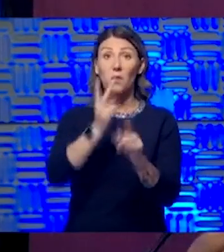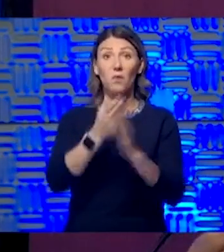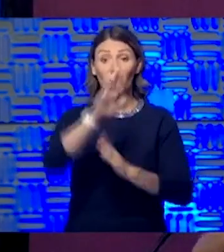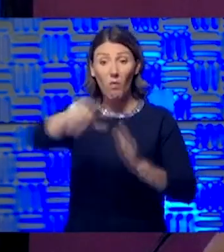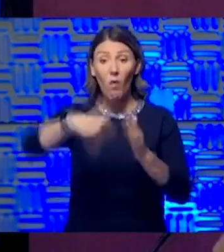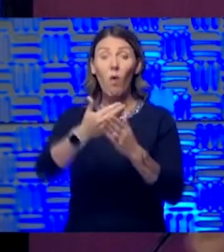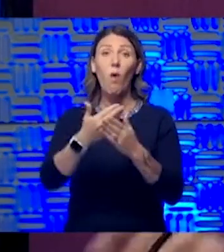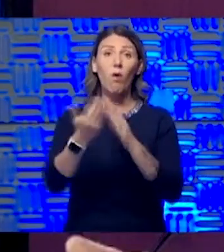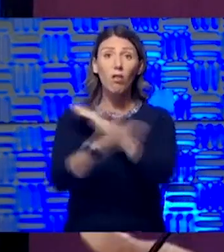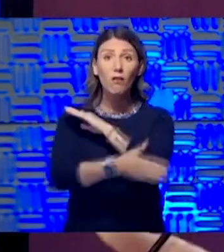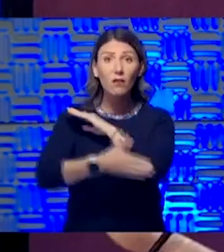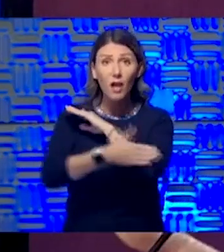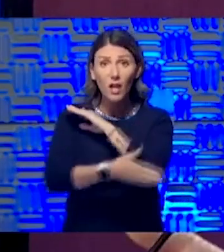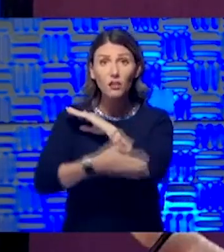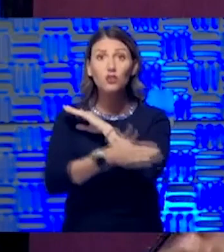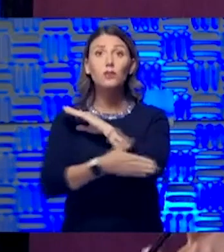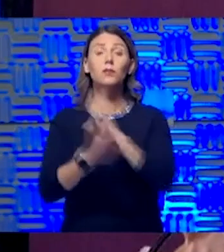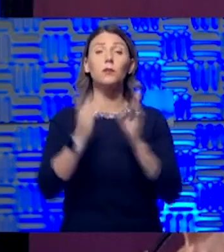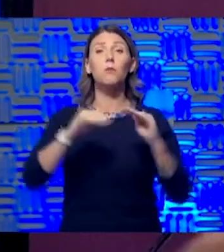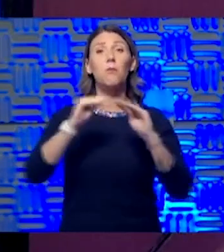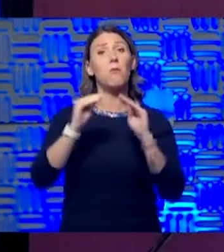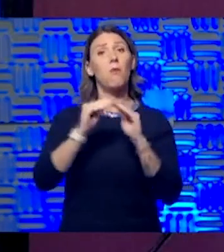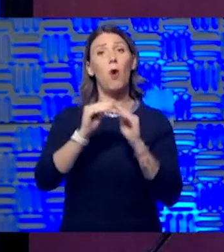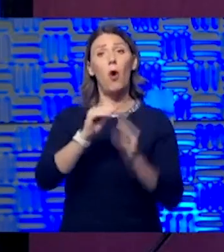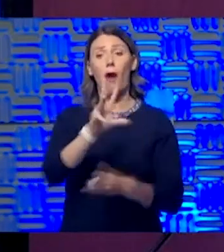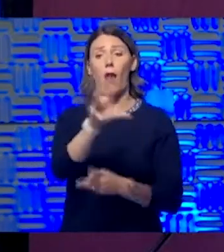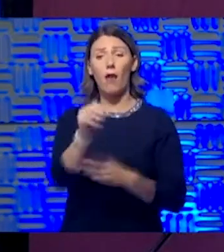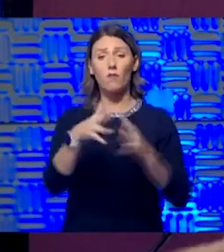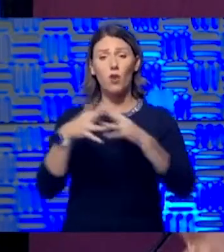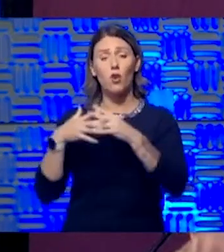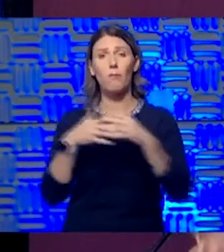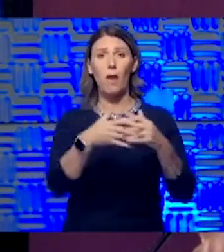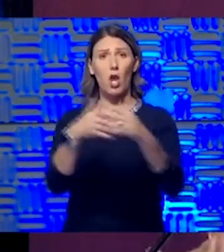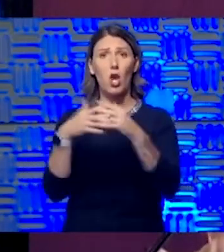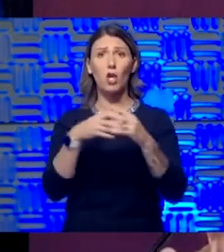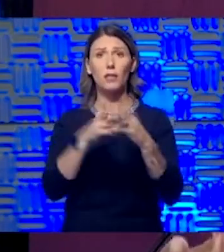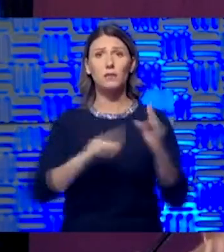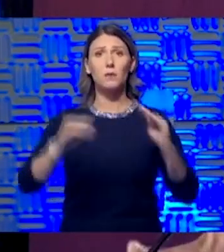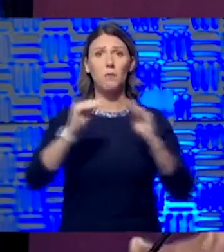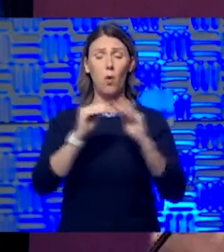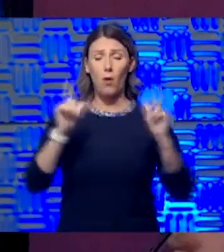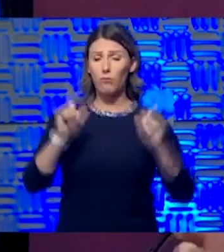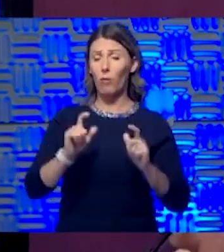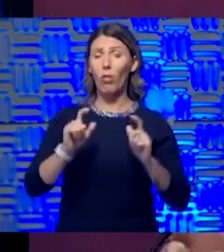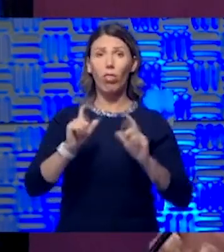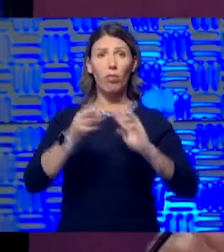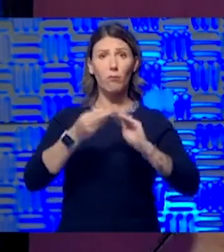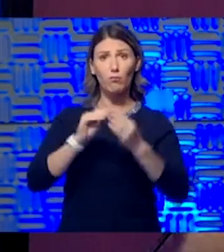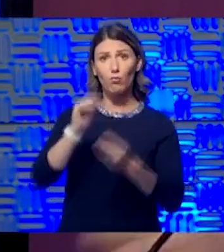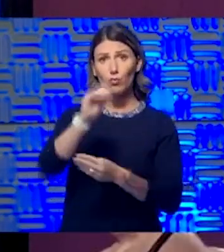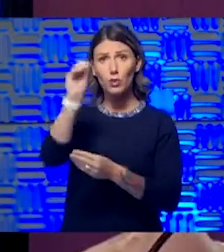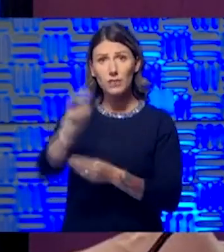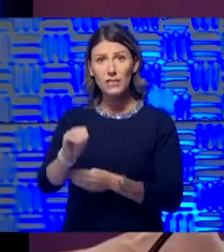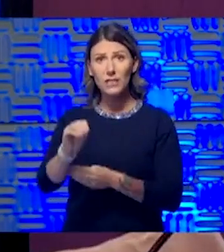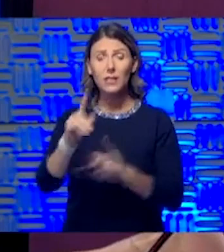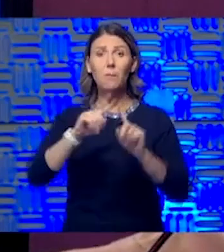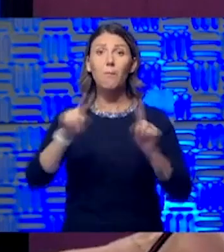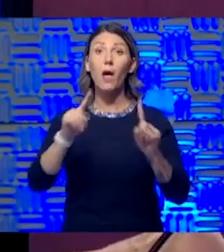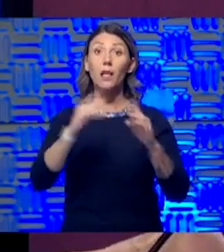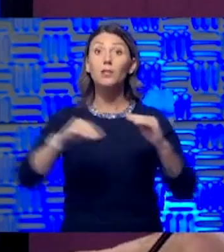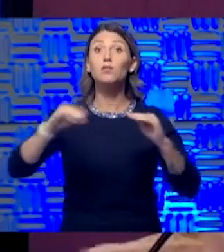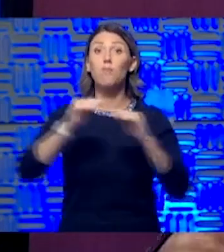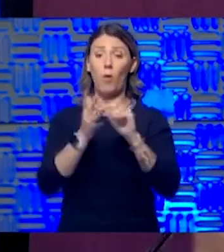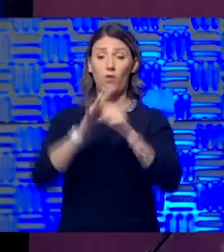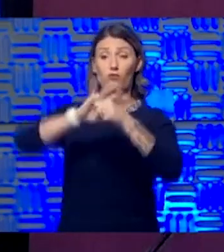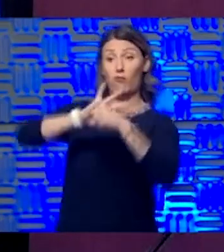Hispanic, African-American individuals making up smaller percentages of the population still comprising a larger percentage of the